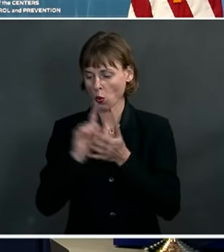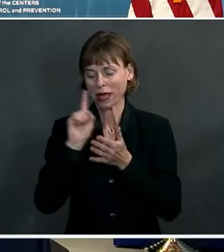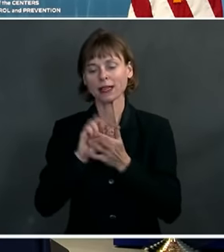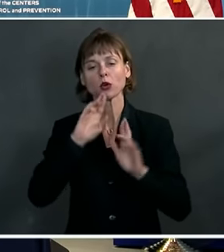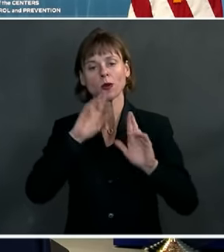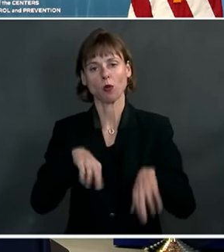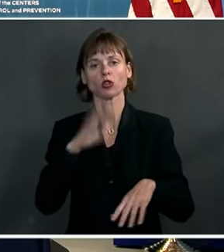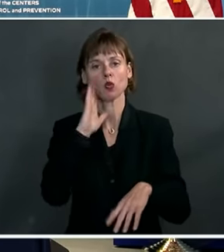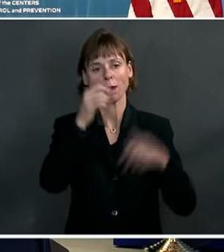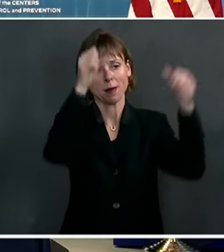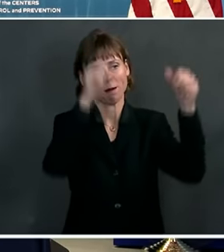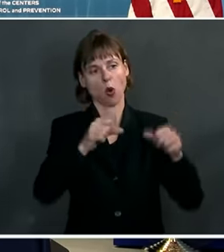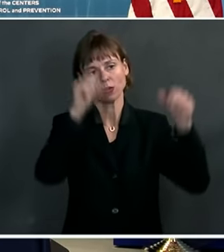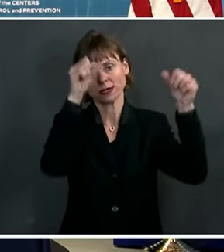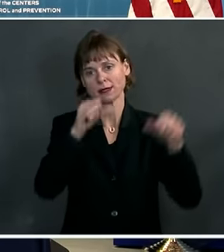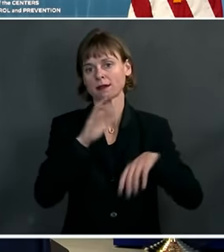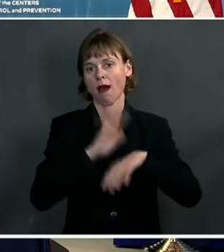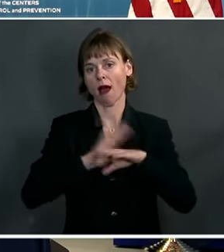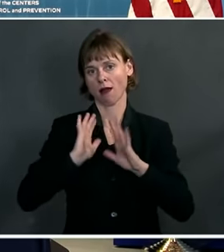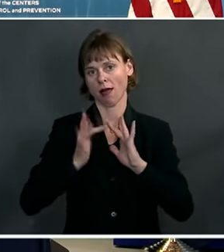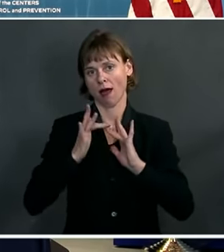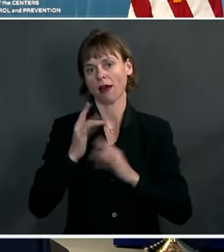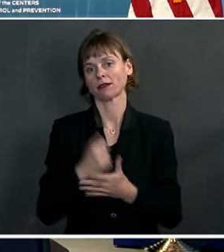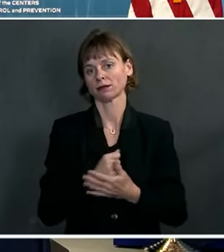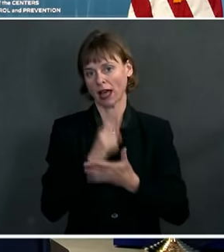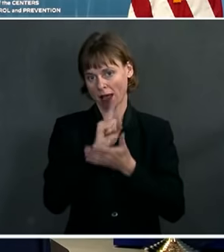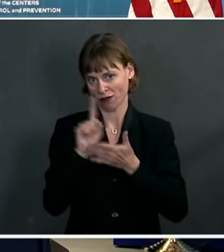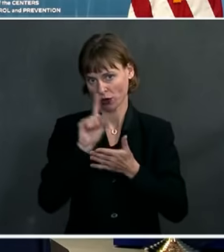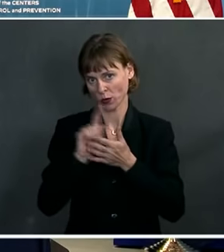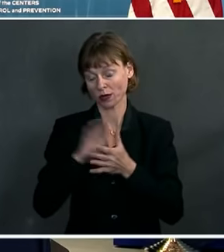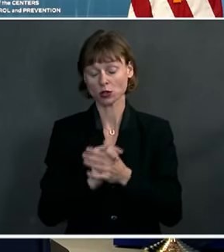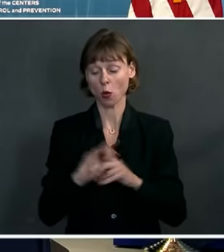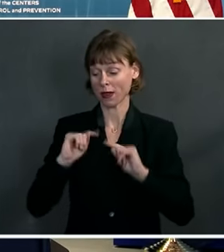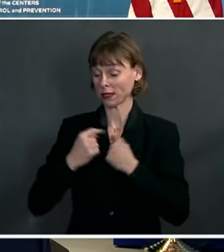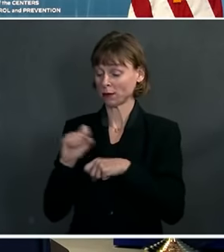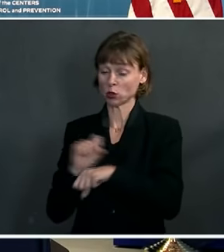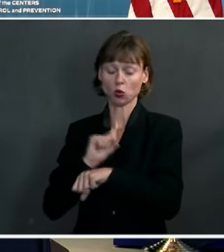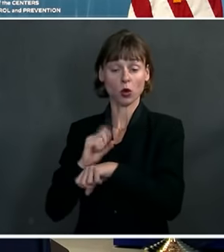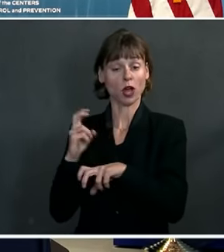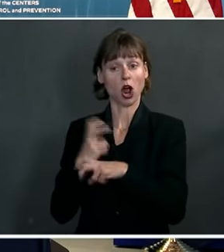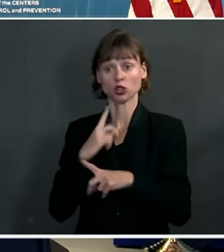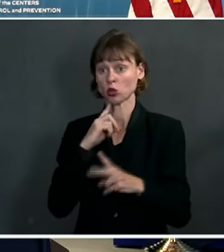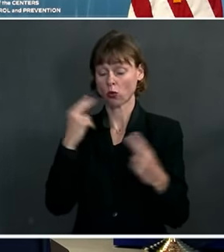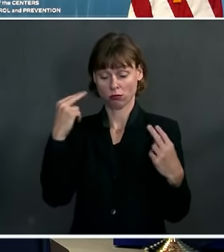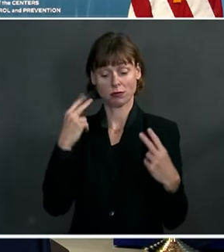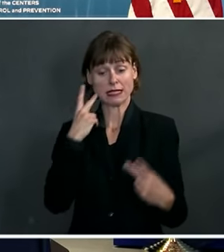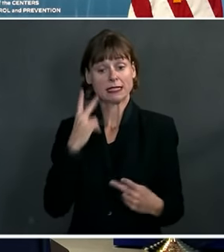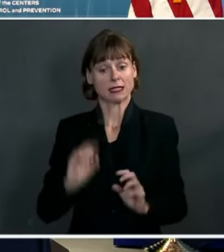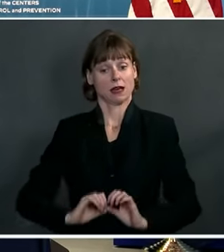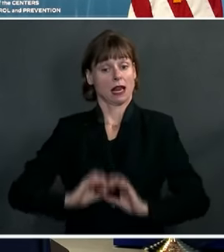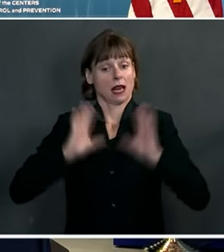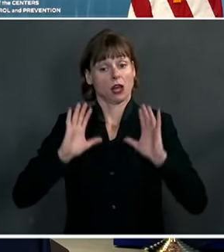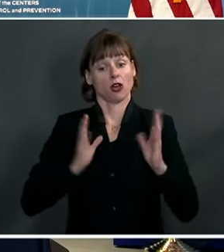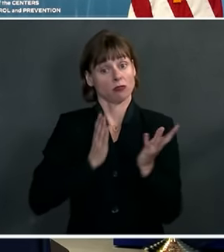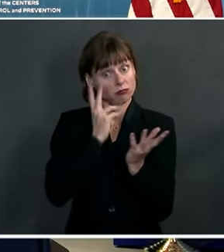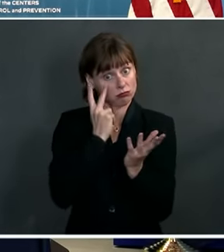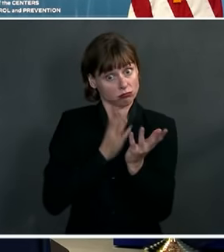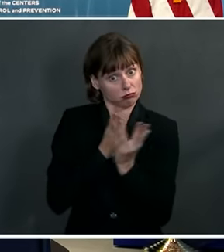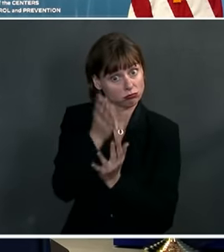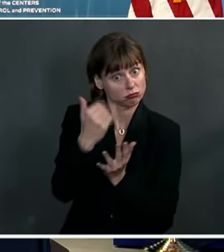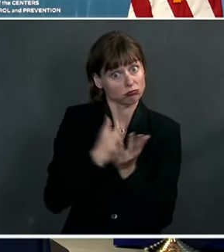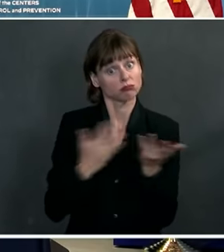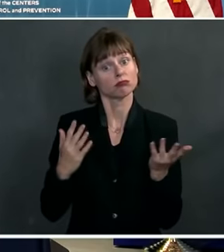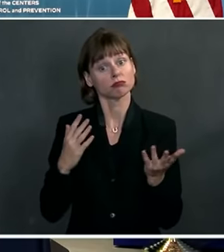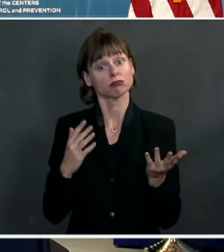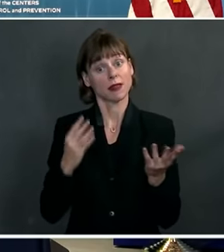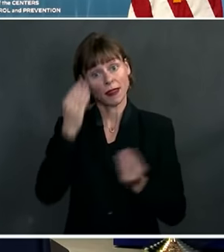online. So our team is working hard to make the process more transparent and easier for the public to understand, beginning